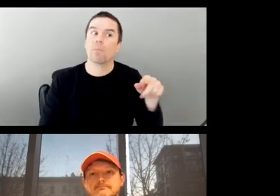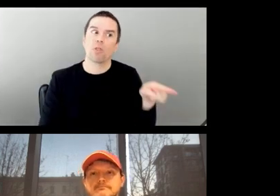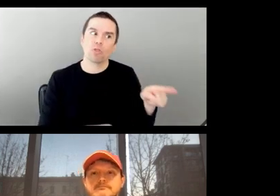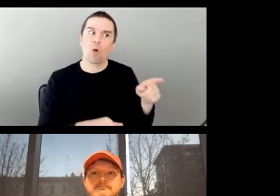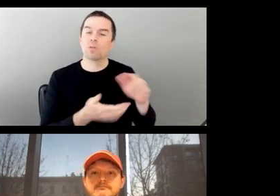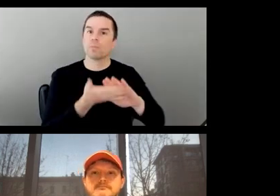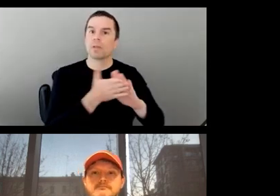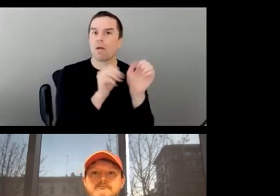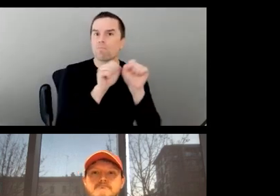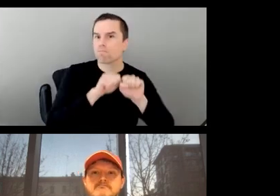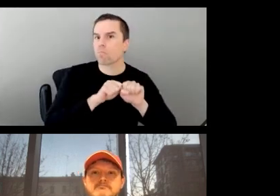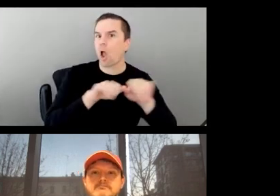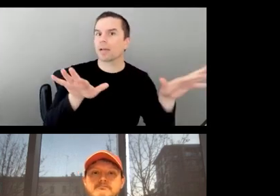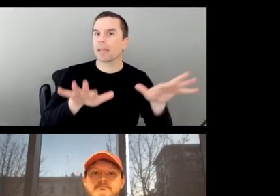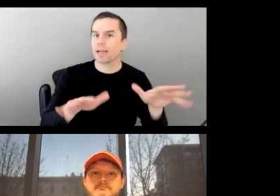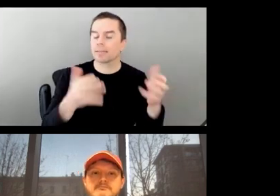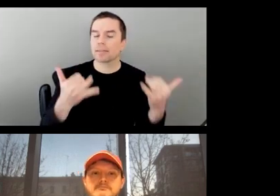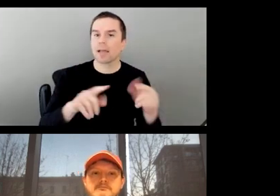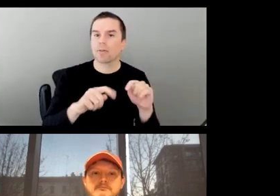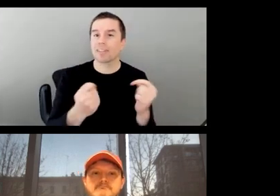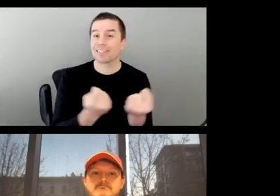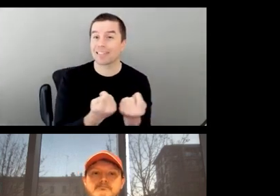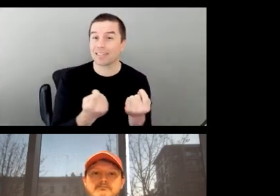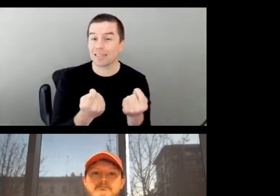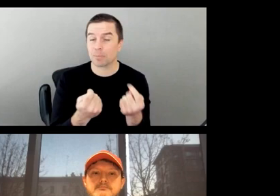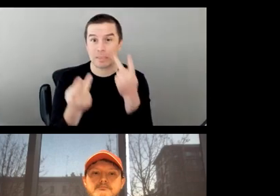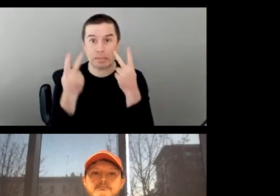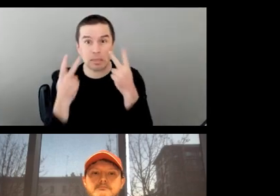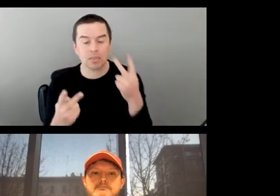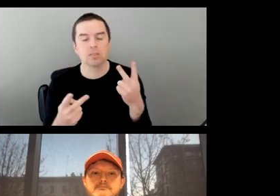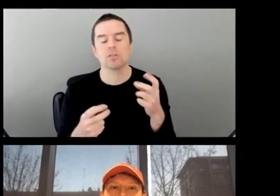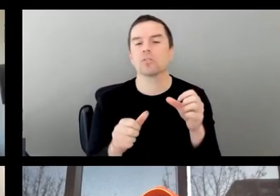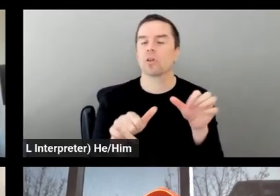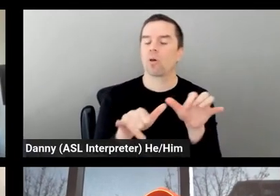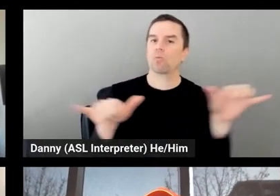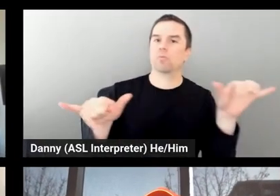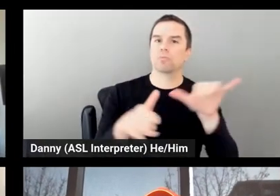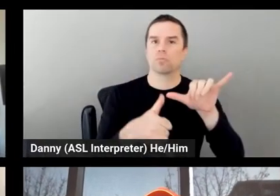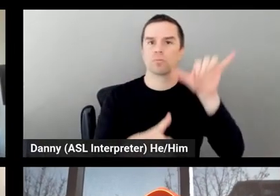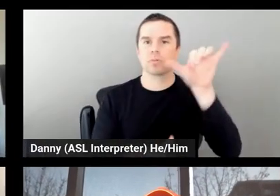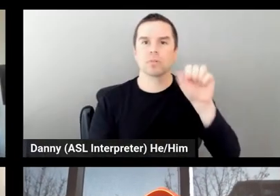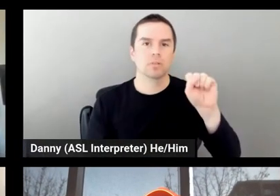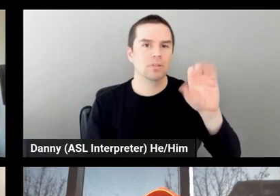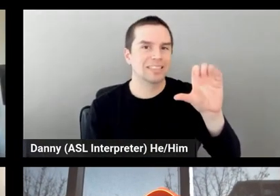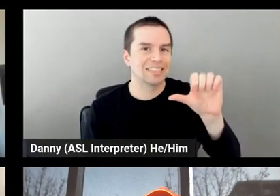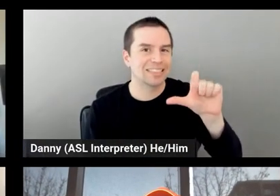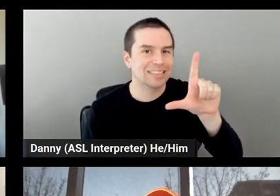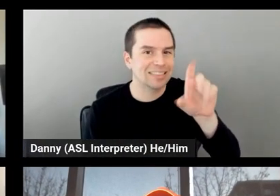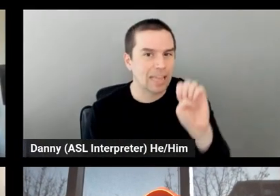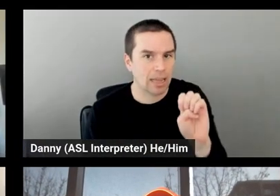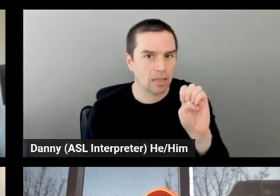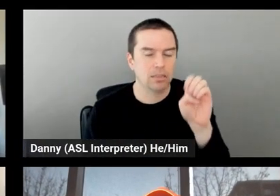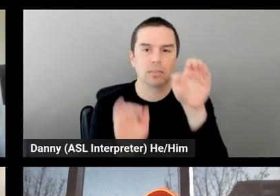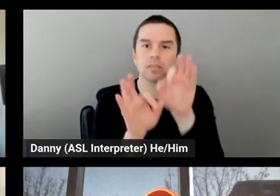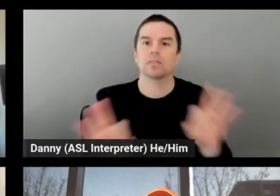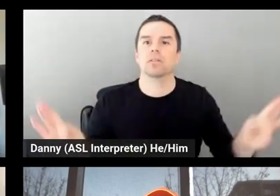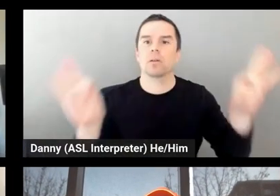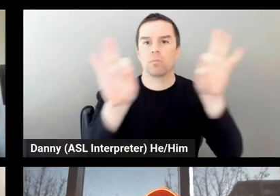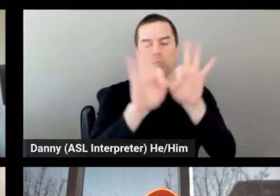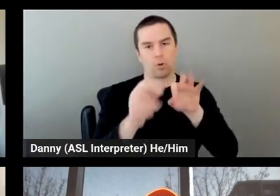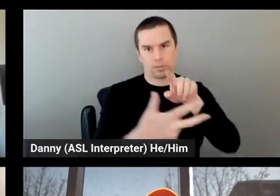are also going to bring. So scale is really, really important as that first principle. You the second principle